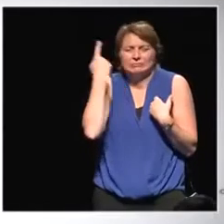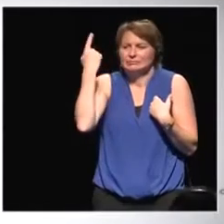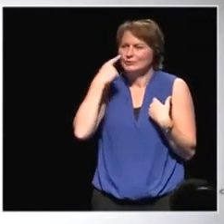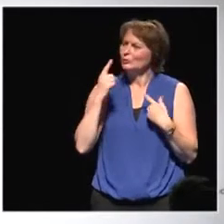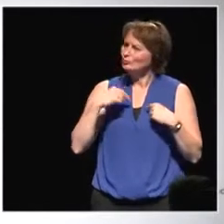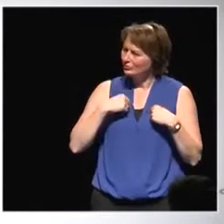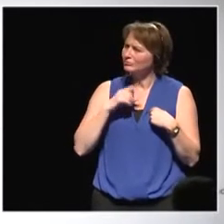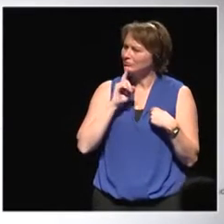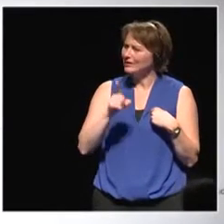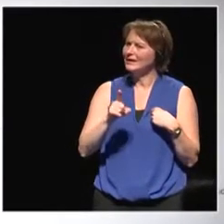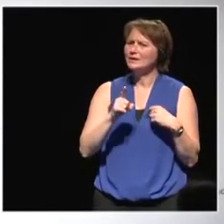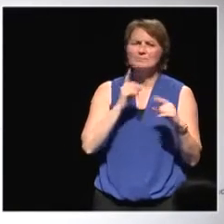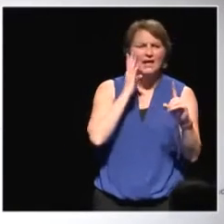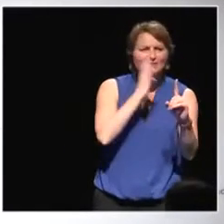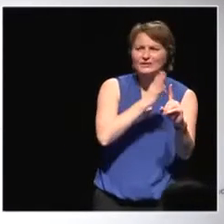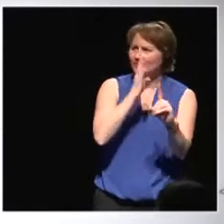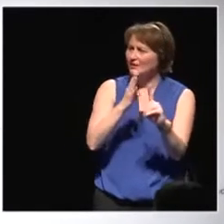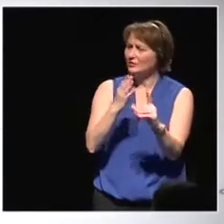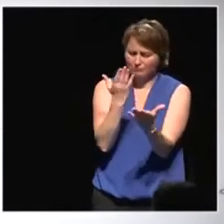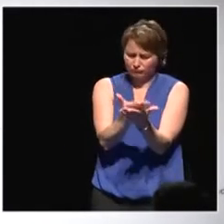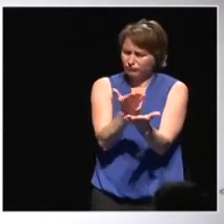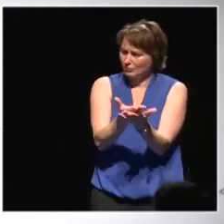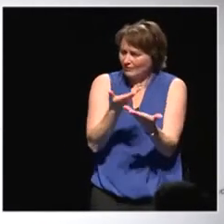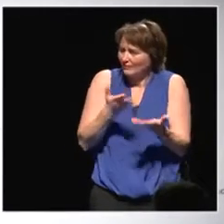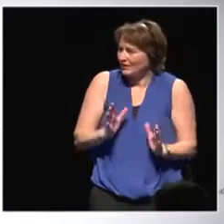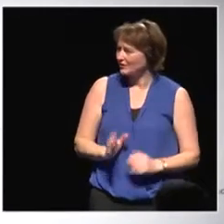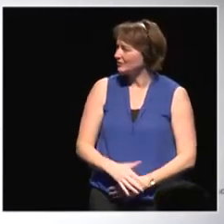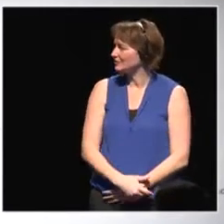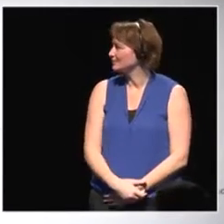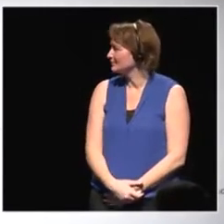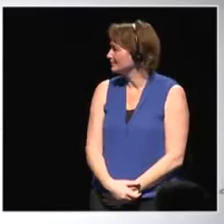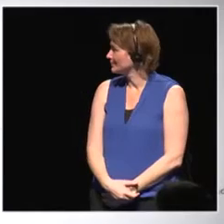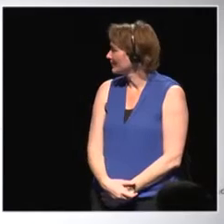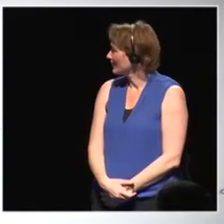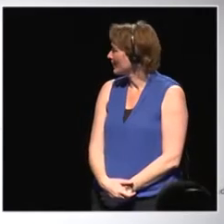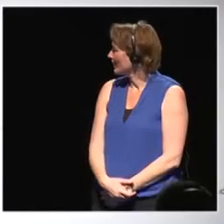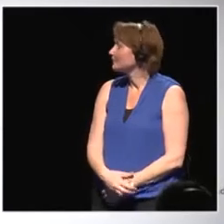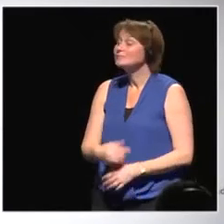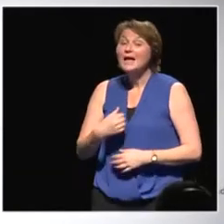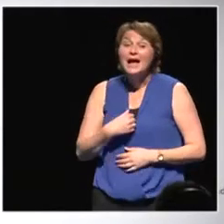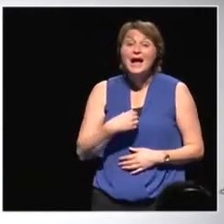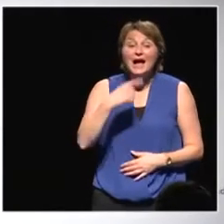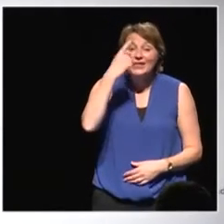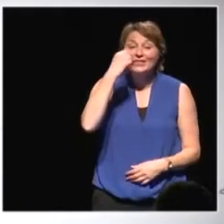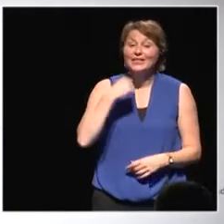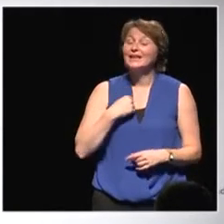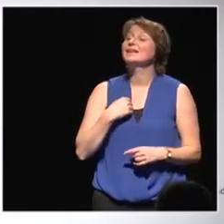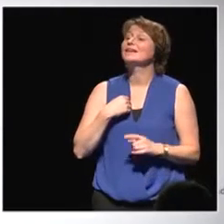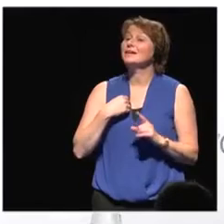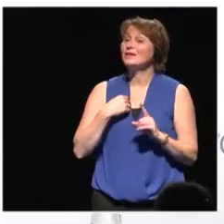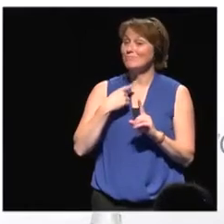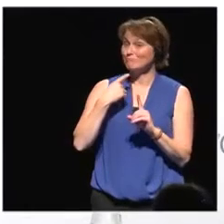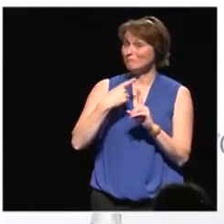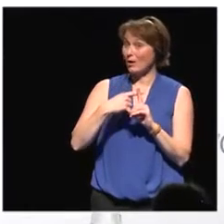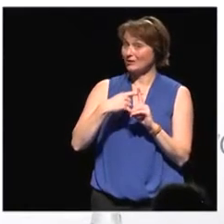efficiency is proven and it actually works. But I think we have an advantage now